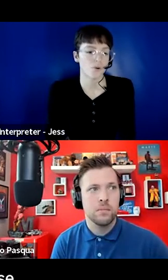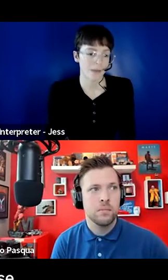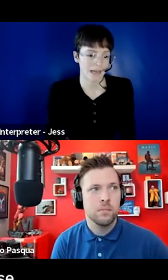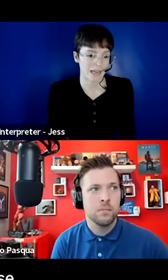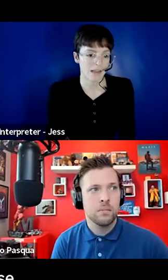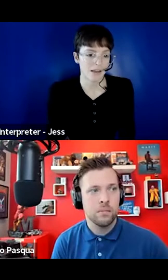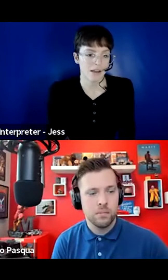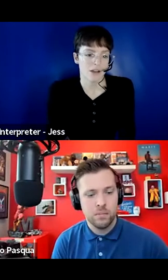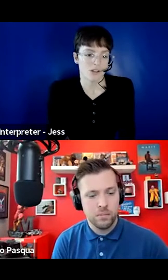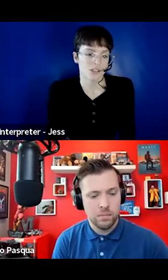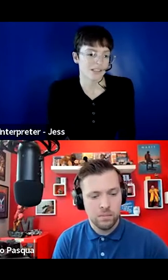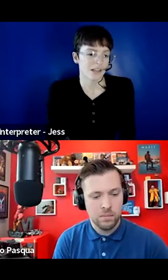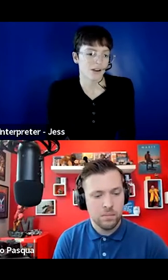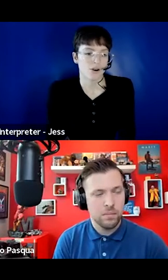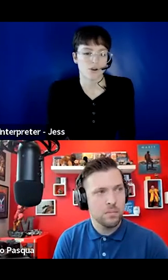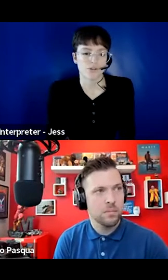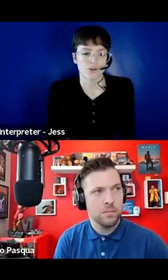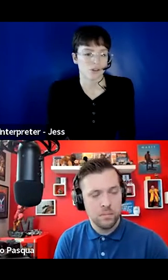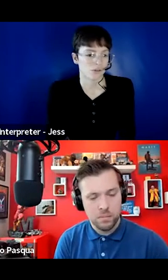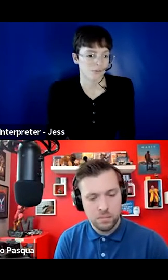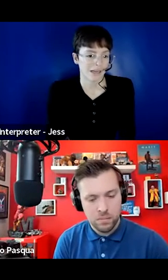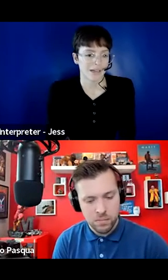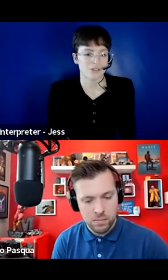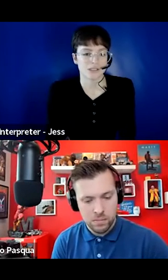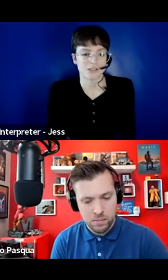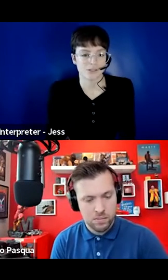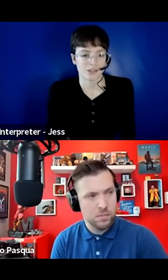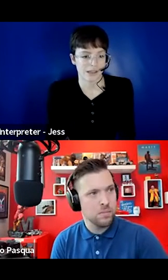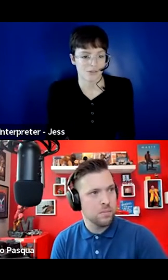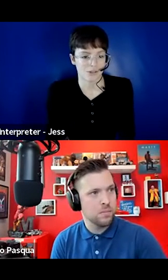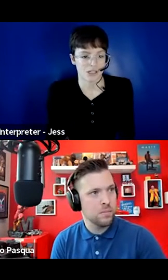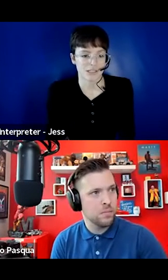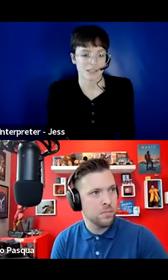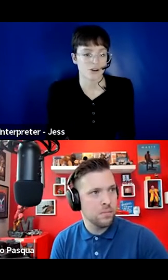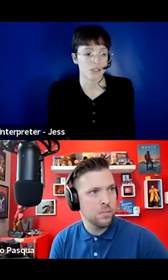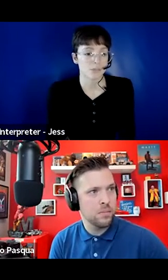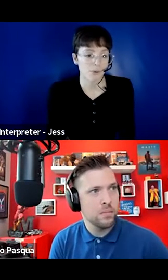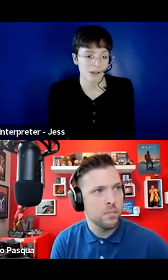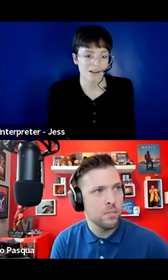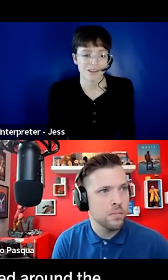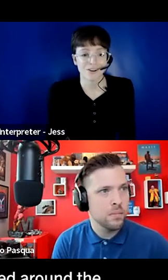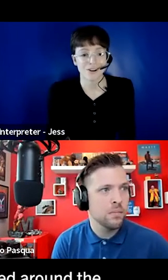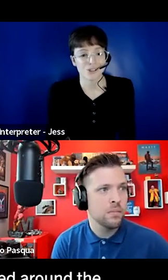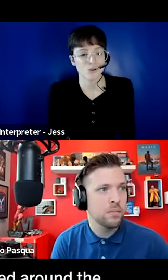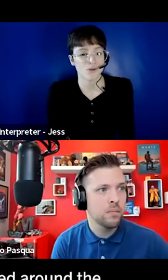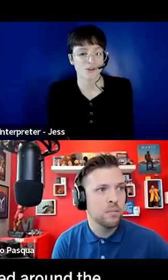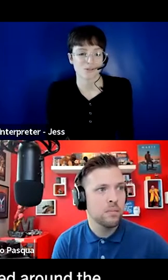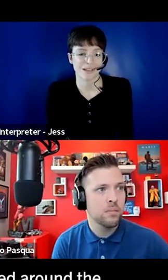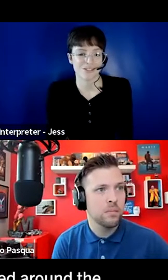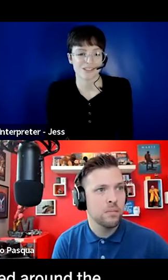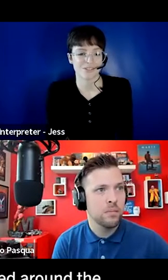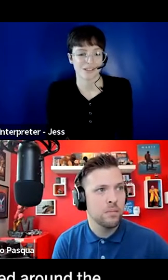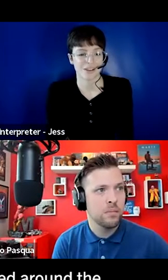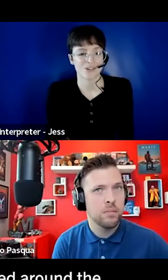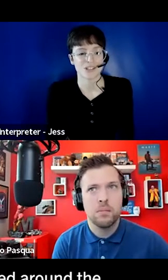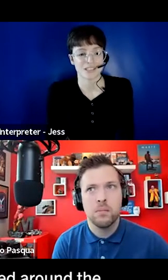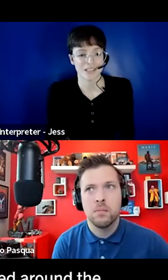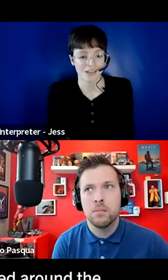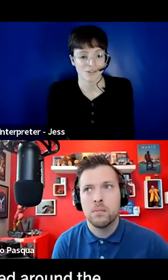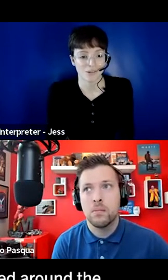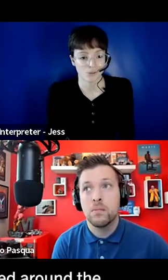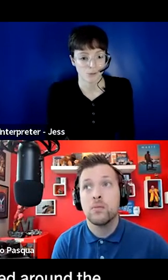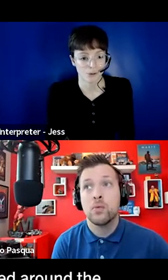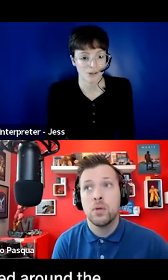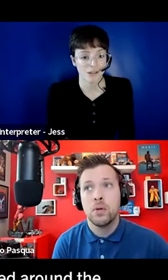so many. Just as there are over 300 different languages that are spoken, there are also over 300 different languages